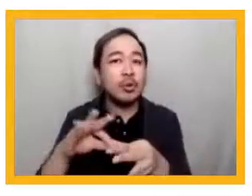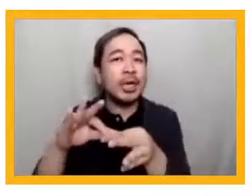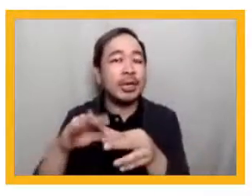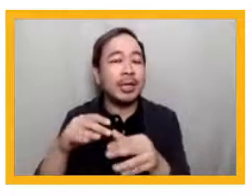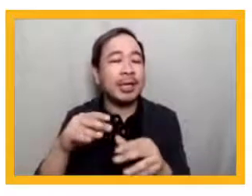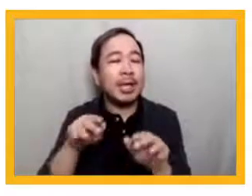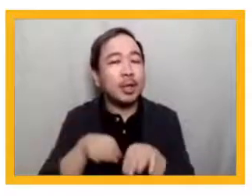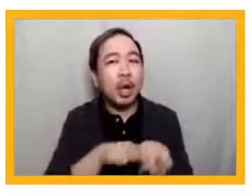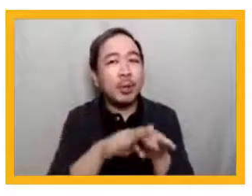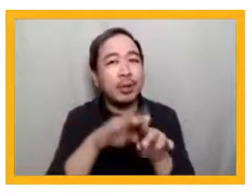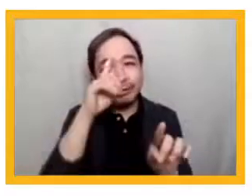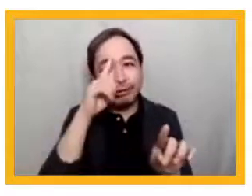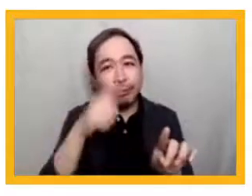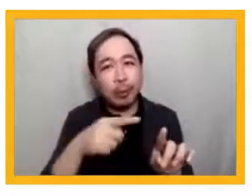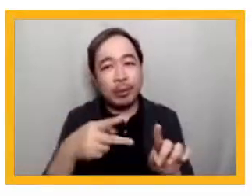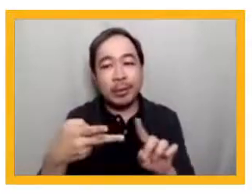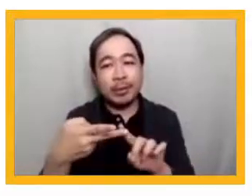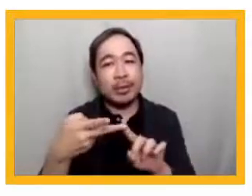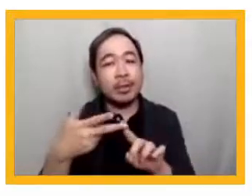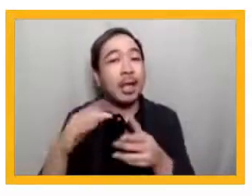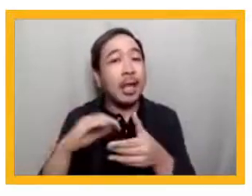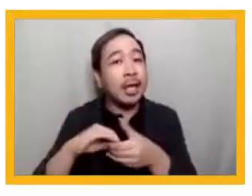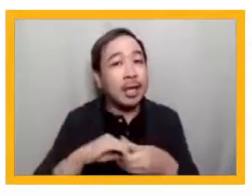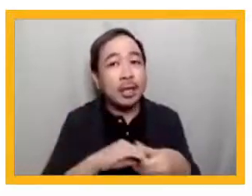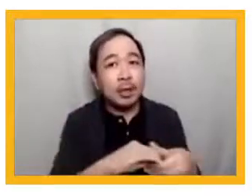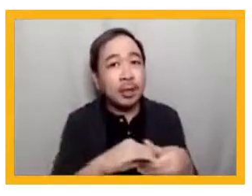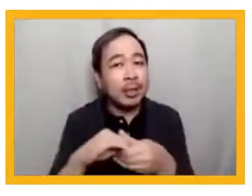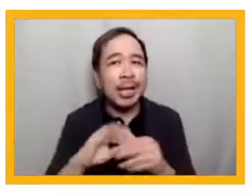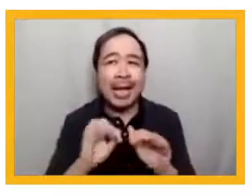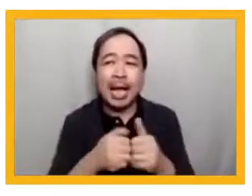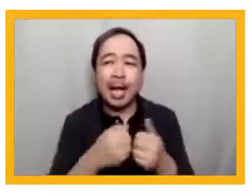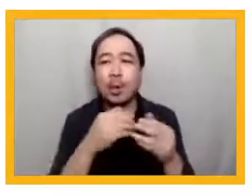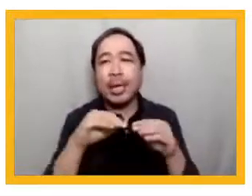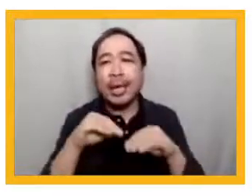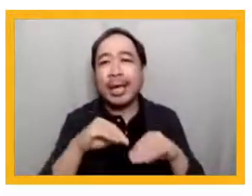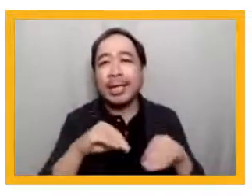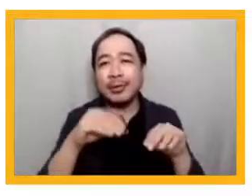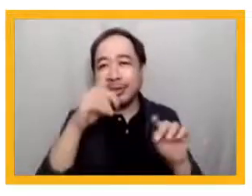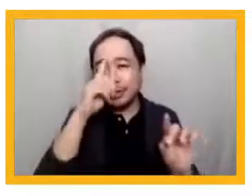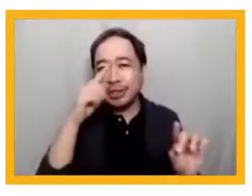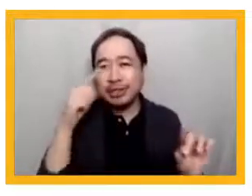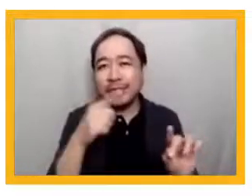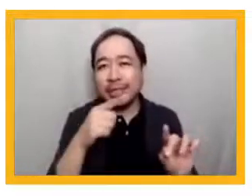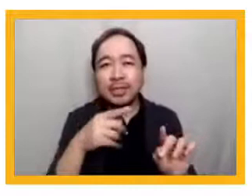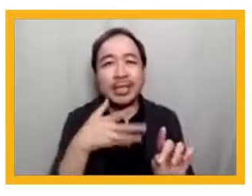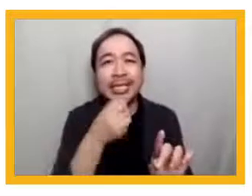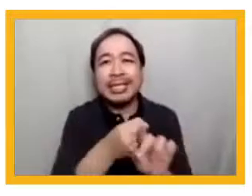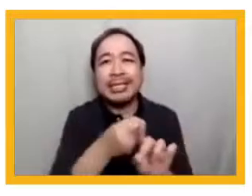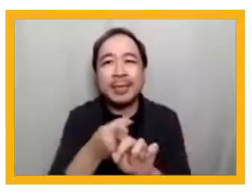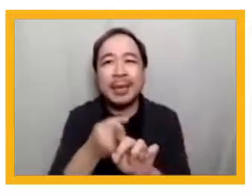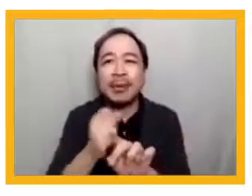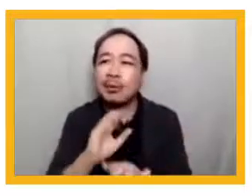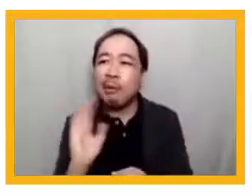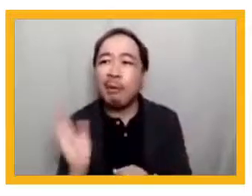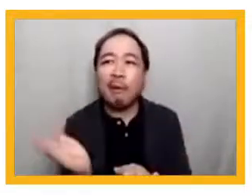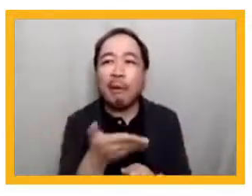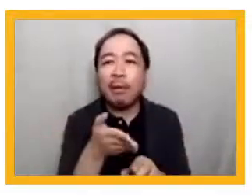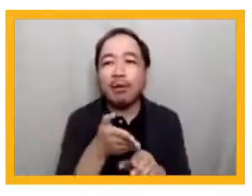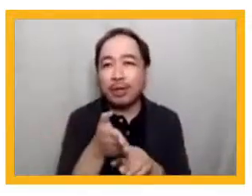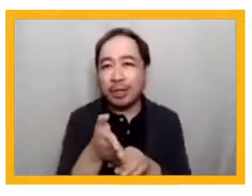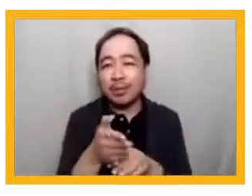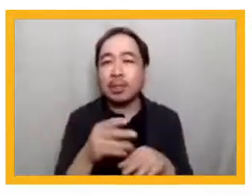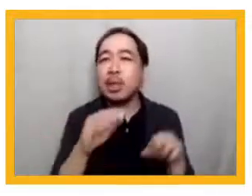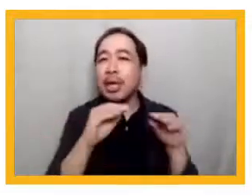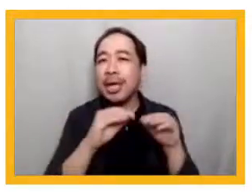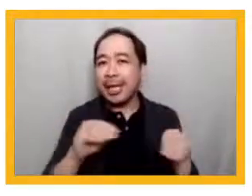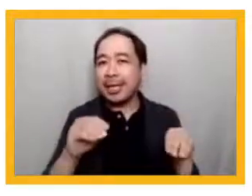Collaboration is how education and skills development impact other sectors and thematic concerns, since education is, as we all know,